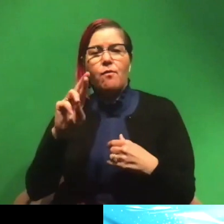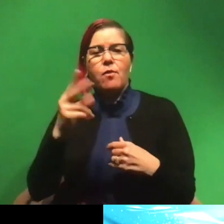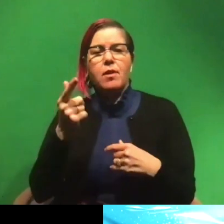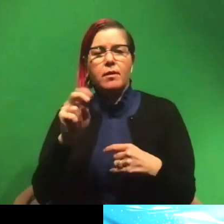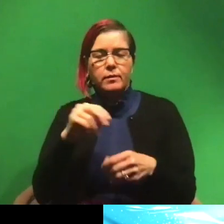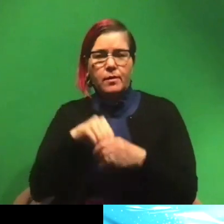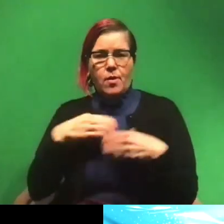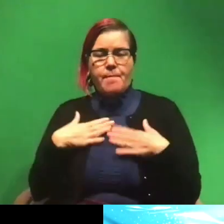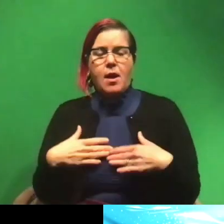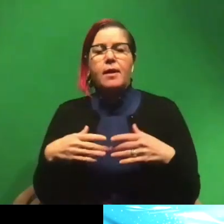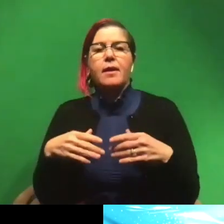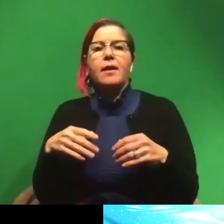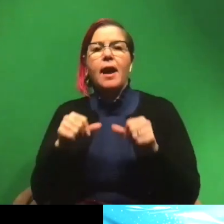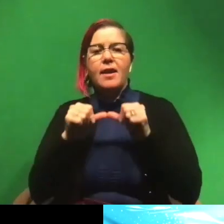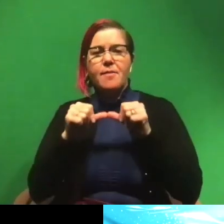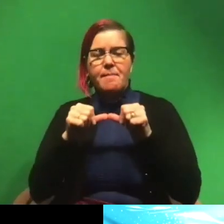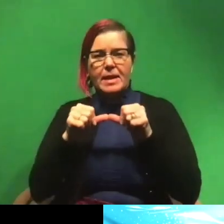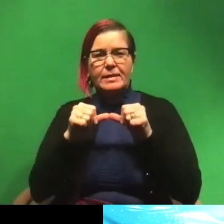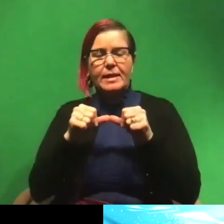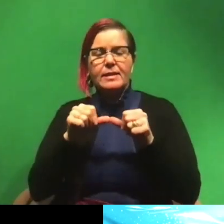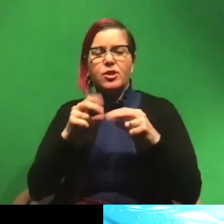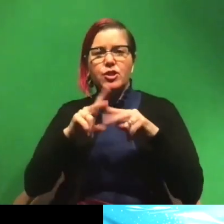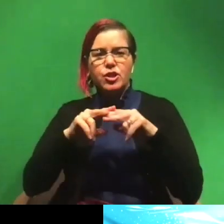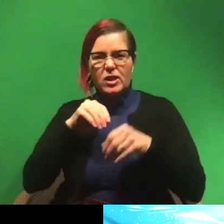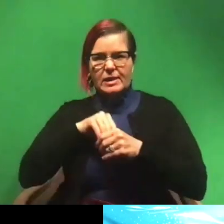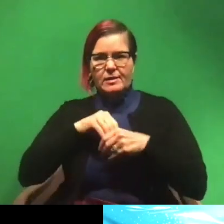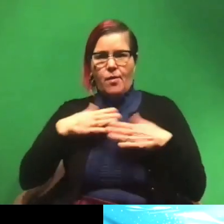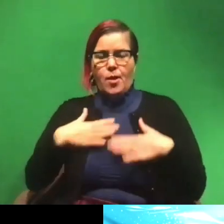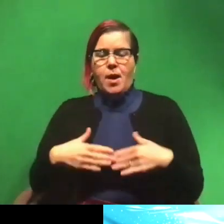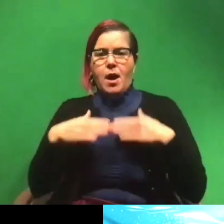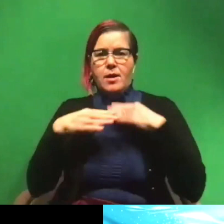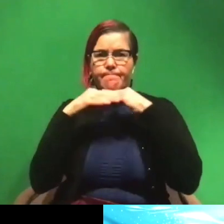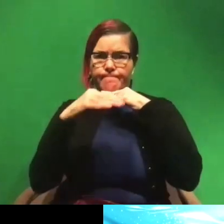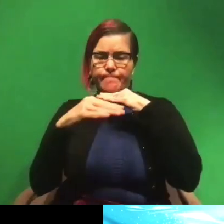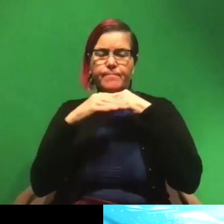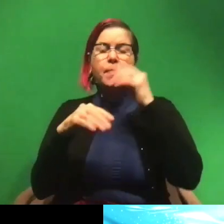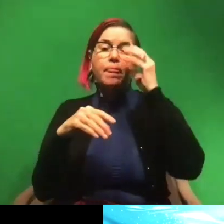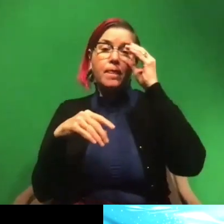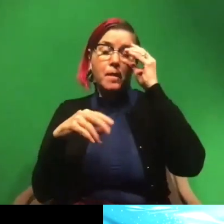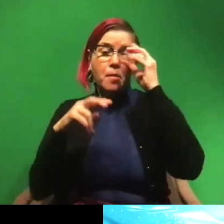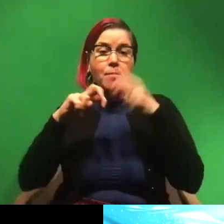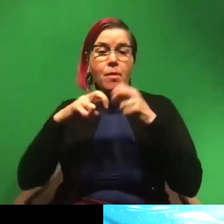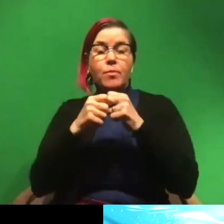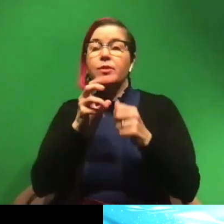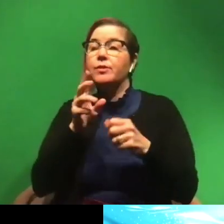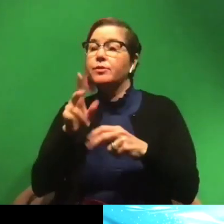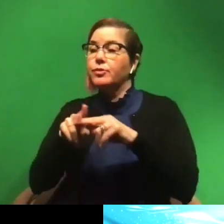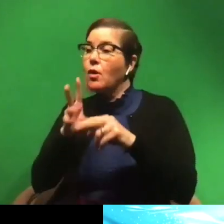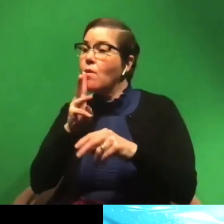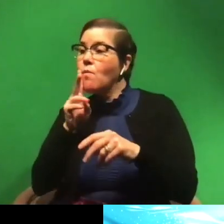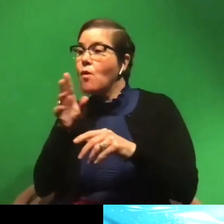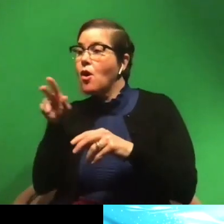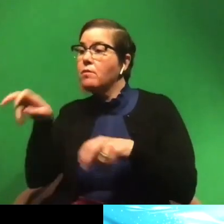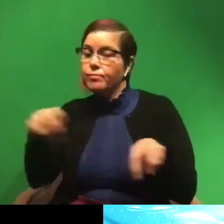that maintains their salt content in their body. So the big problem with saltwater animals going into fresh